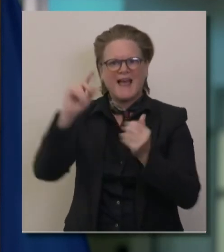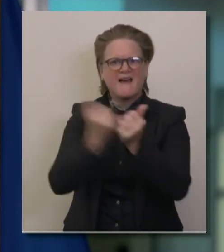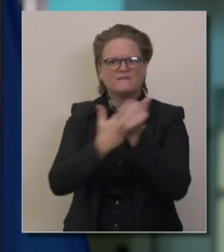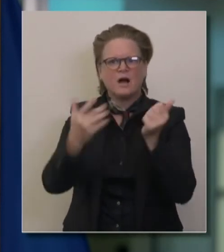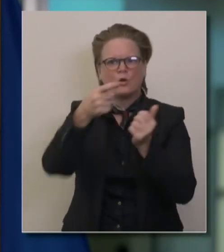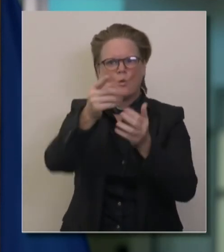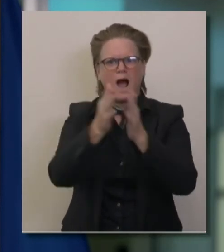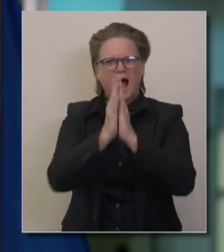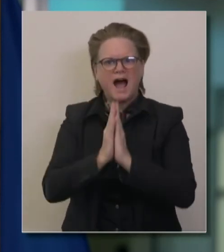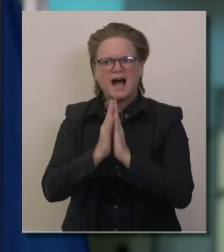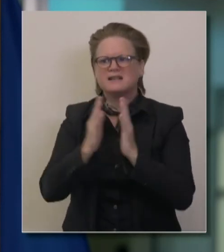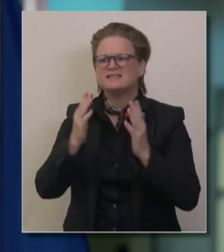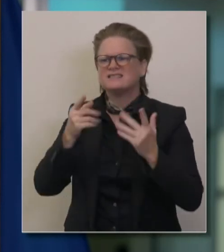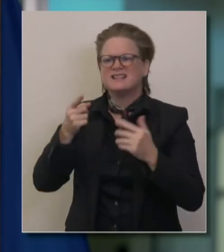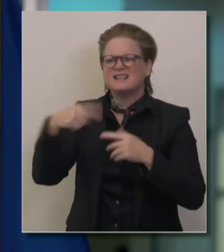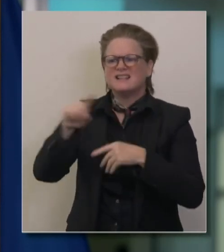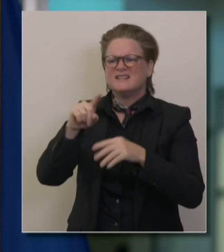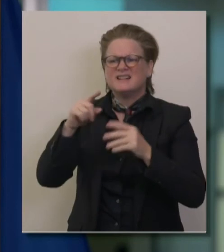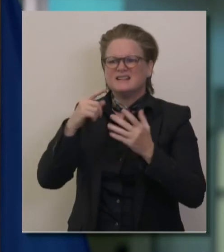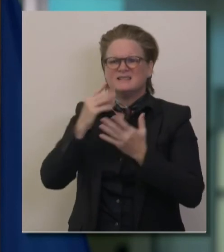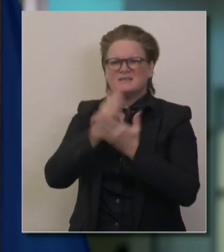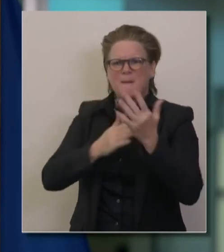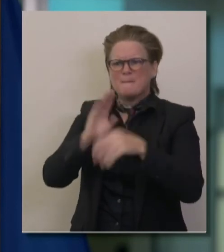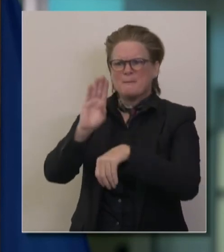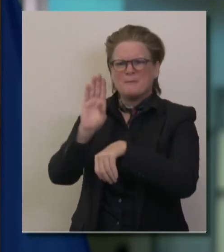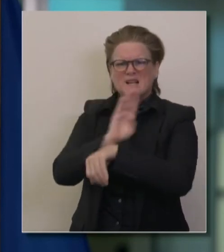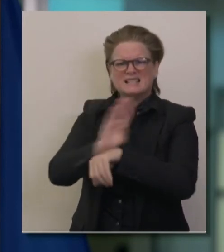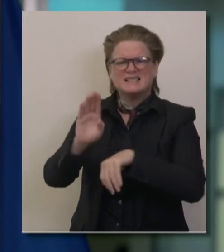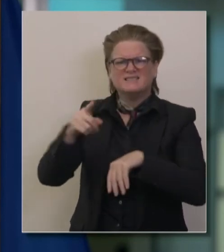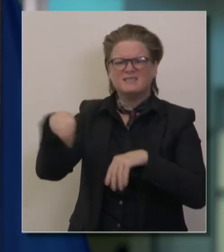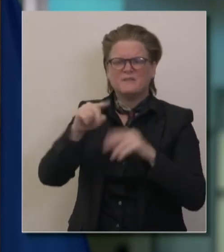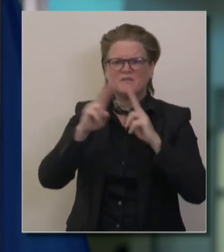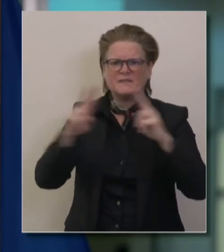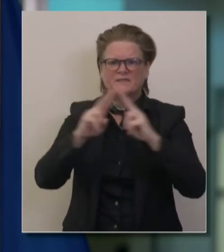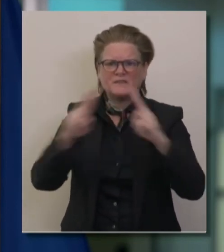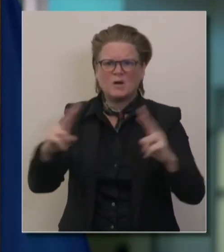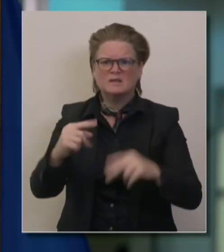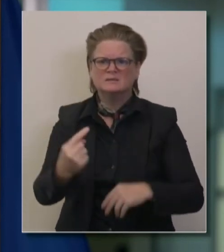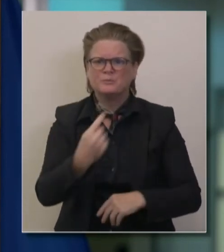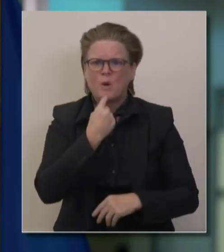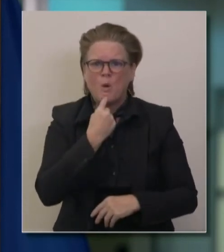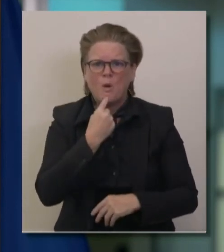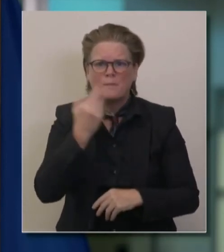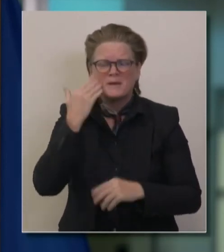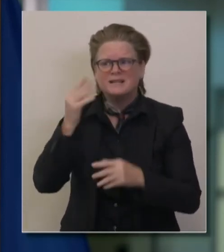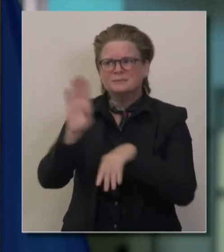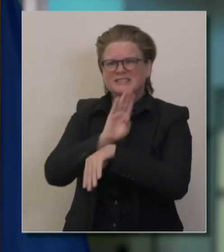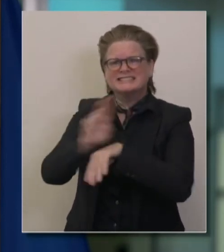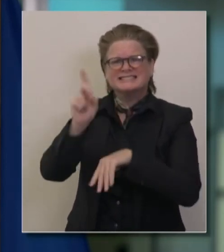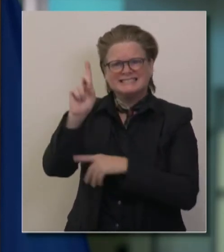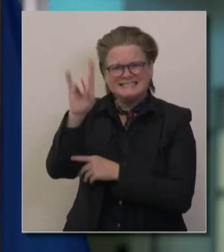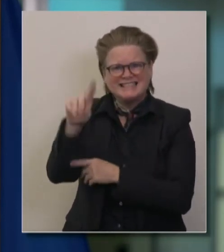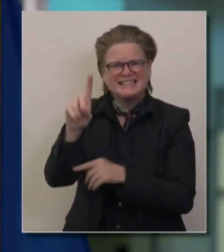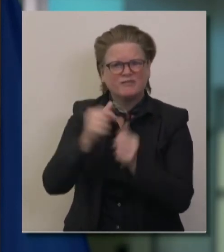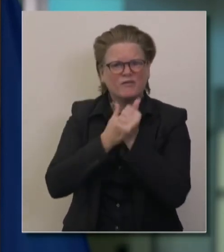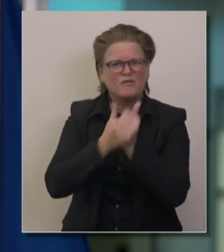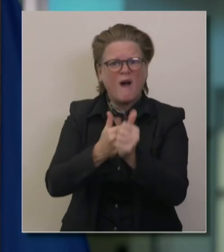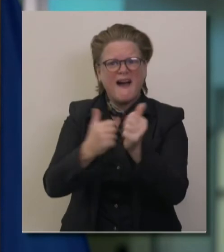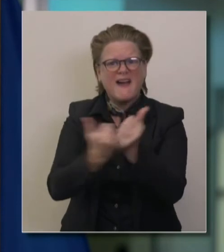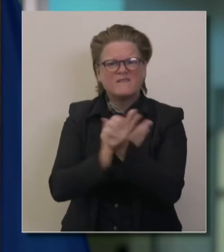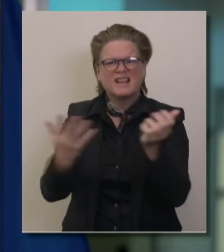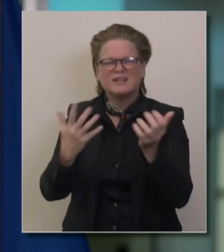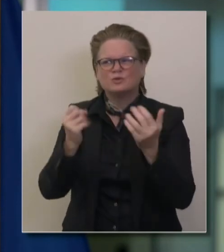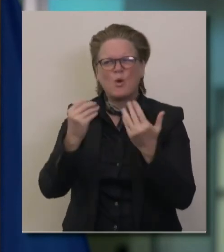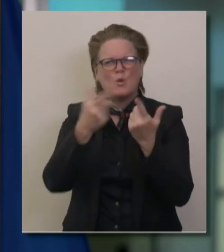desperate and confused and angry right now? Yeah, well, I said it Friday. I said it Monday. I'll say it again